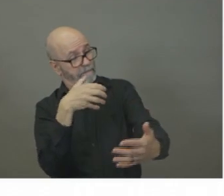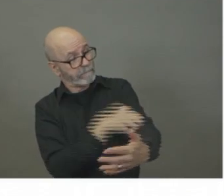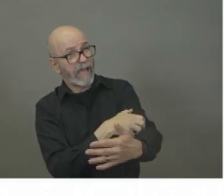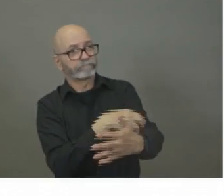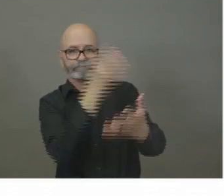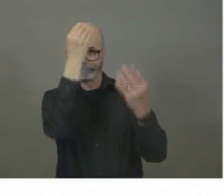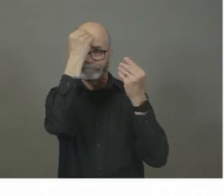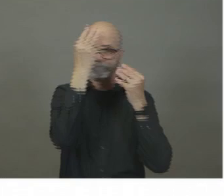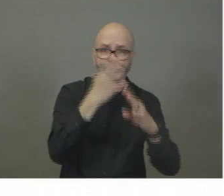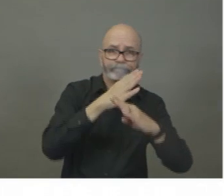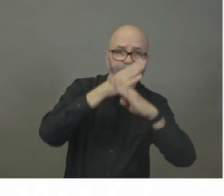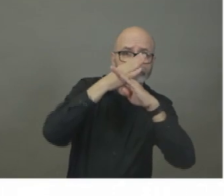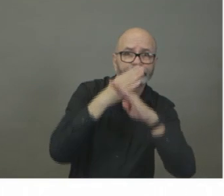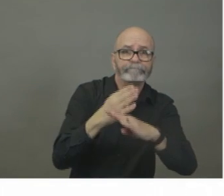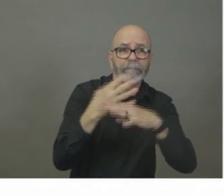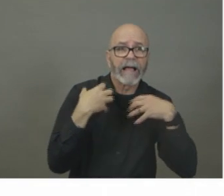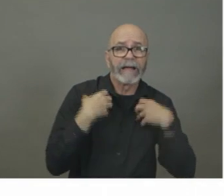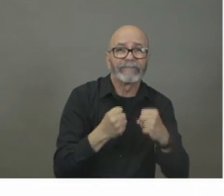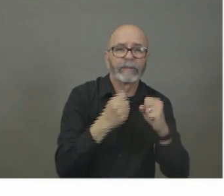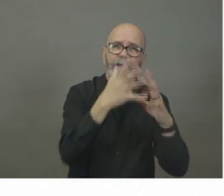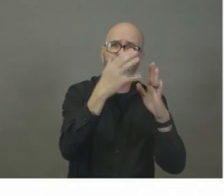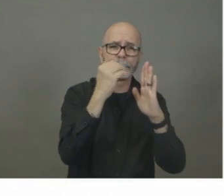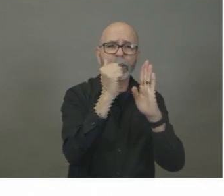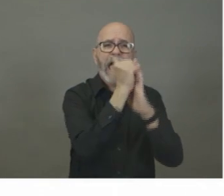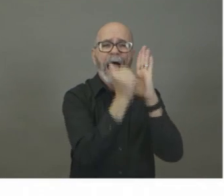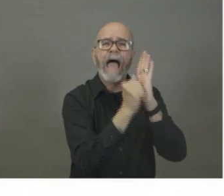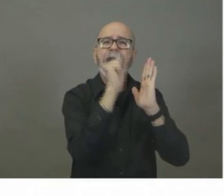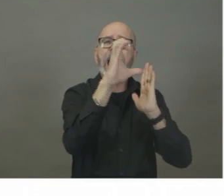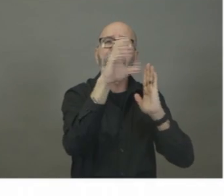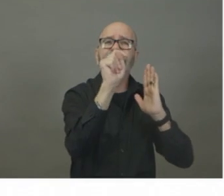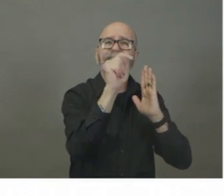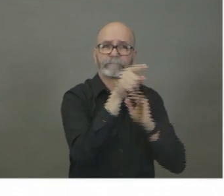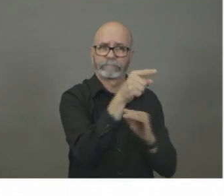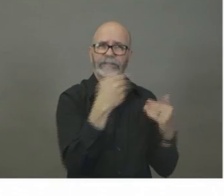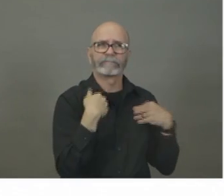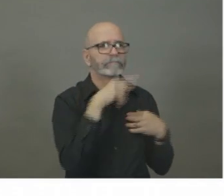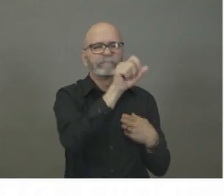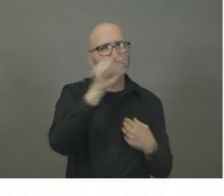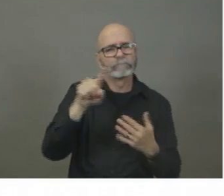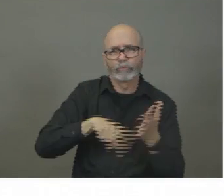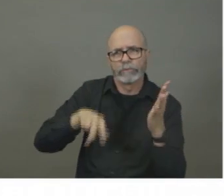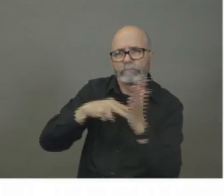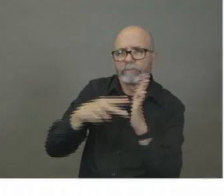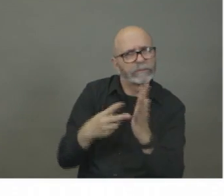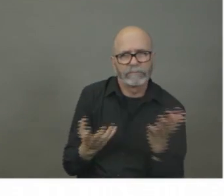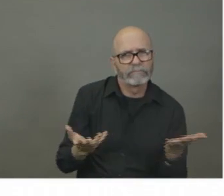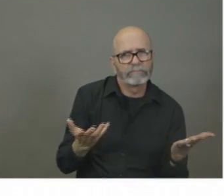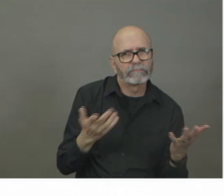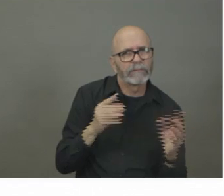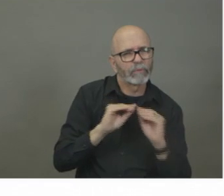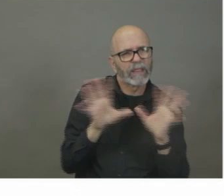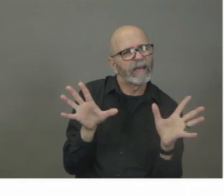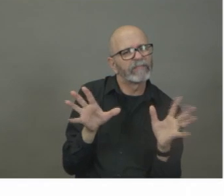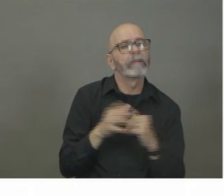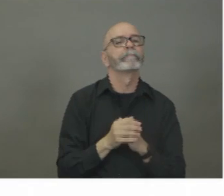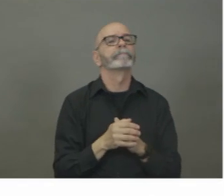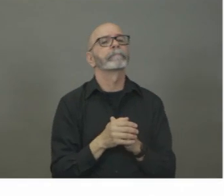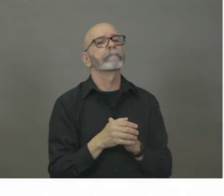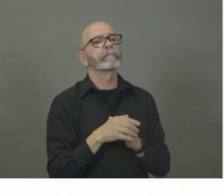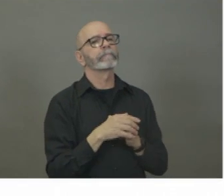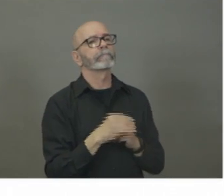How... Can you talk about broadly what that power could extend to? So that, that power gives, uh,